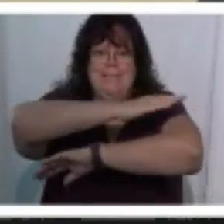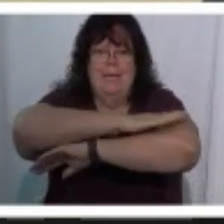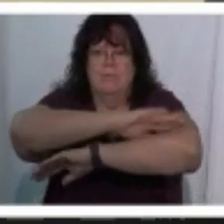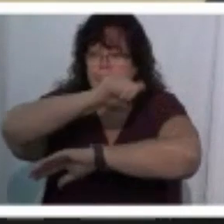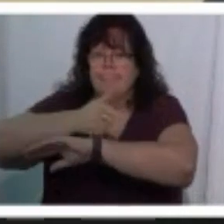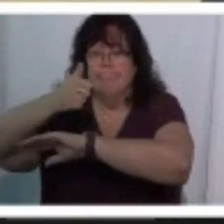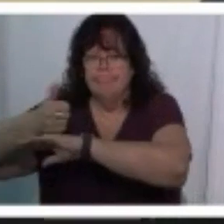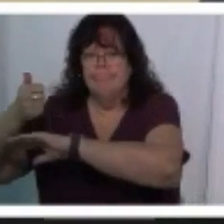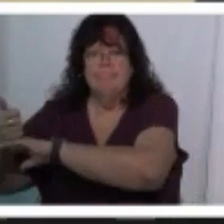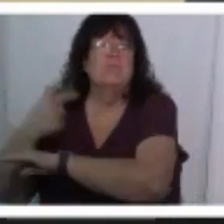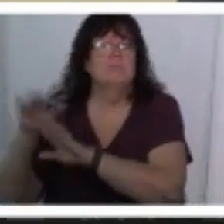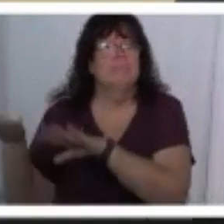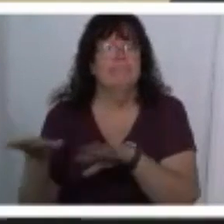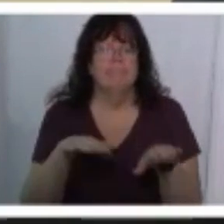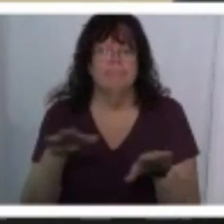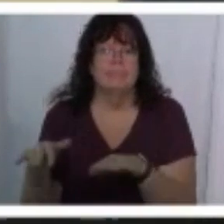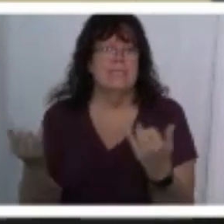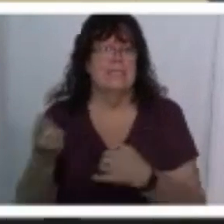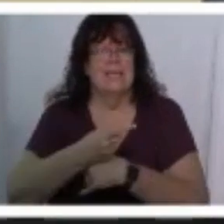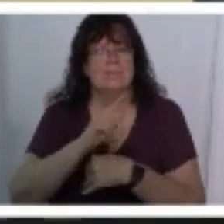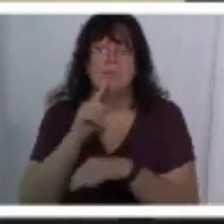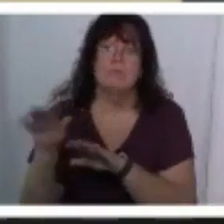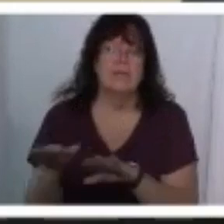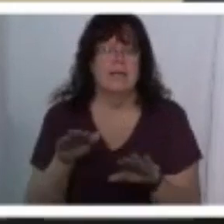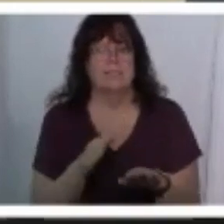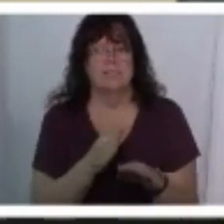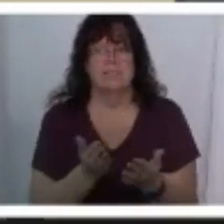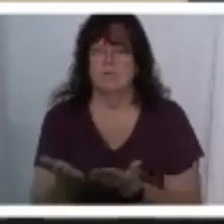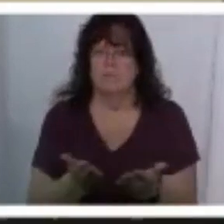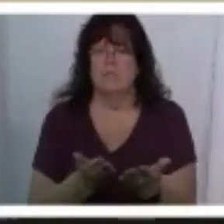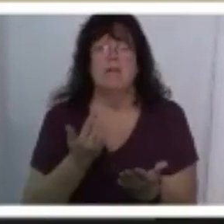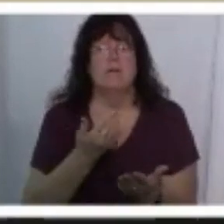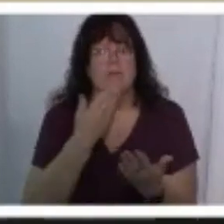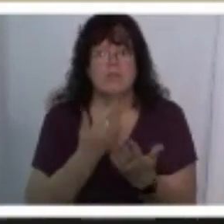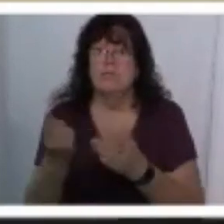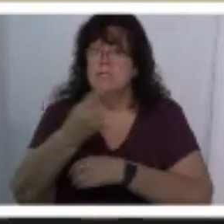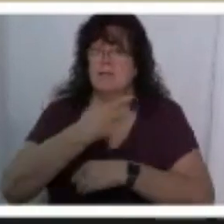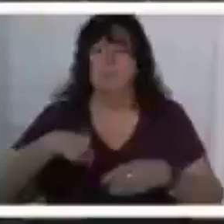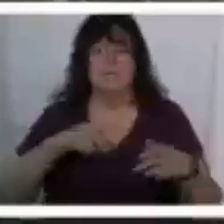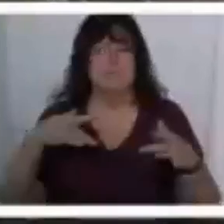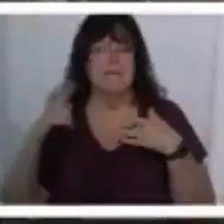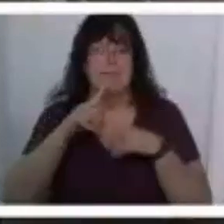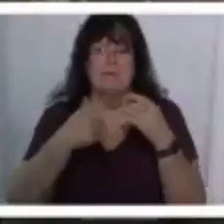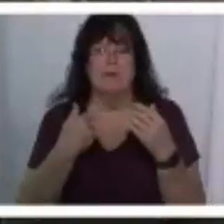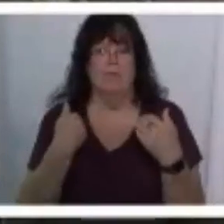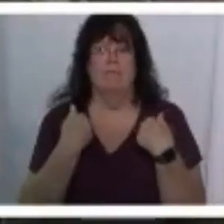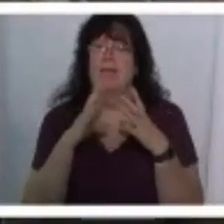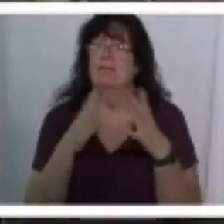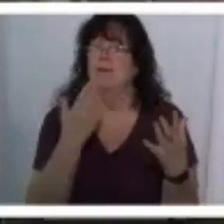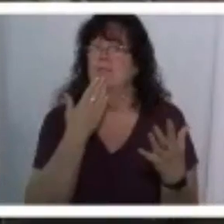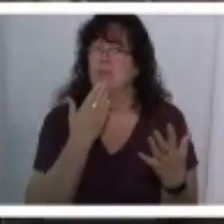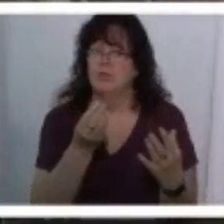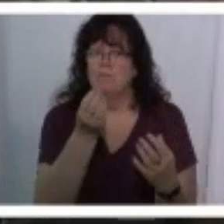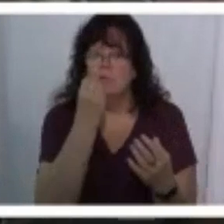gonna kind of party and hang out here today and it's gonna be a it's gonna be a good day we're excited about it so got a lot of good food and we're just